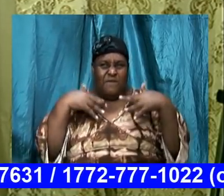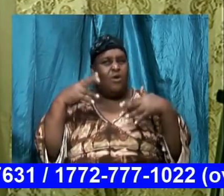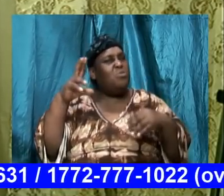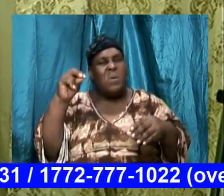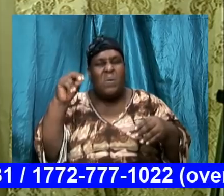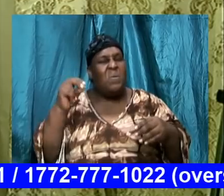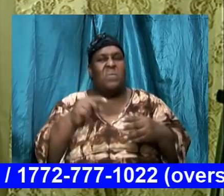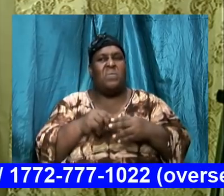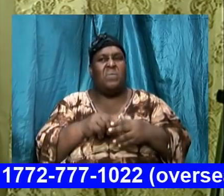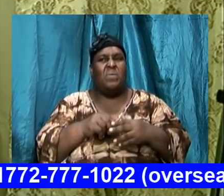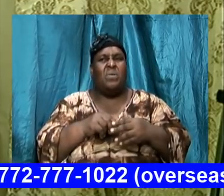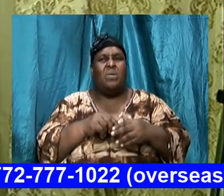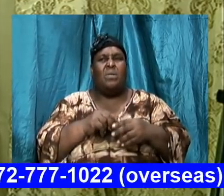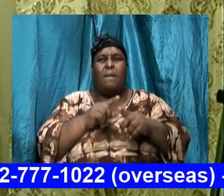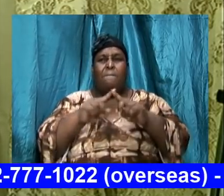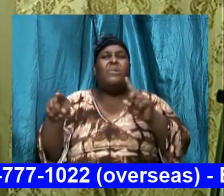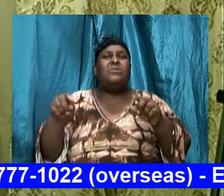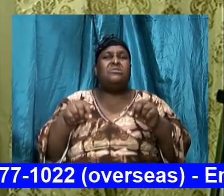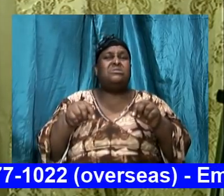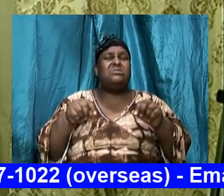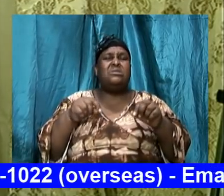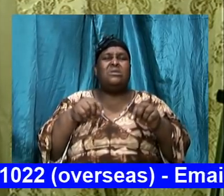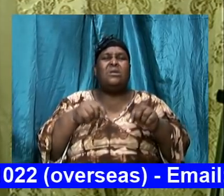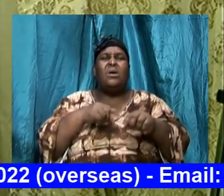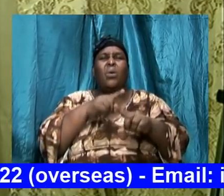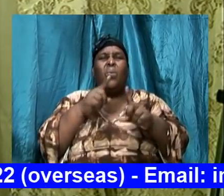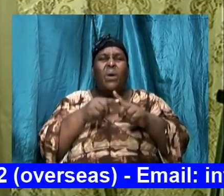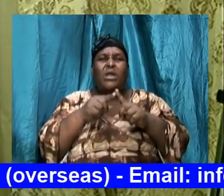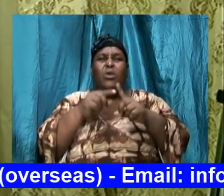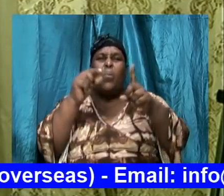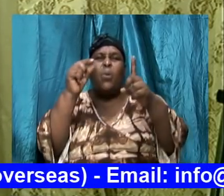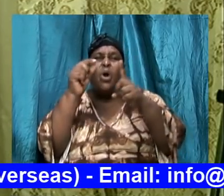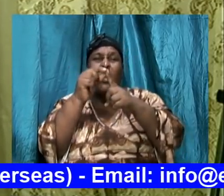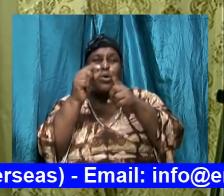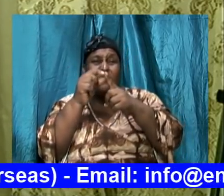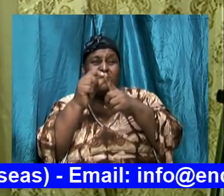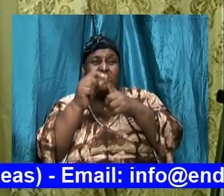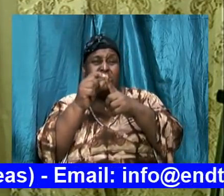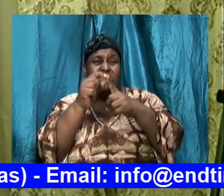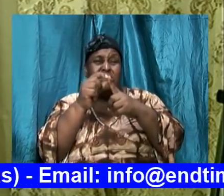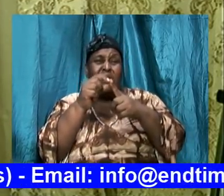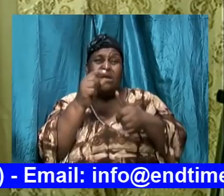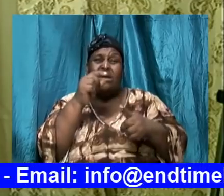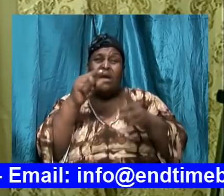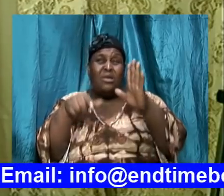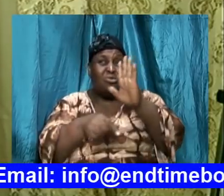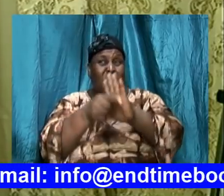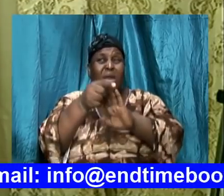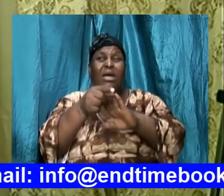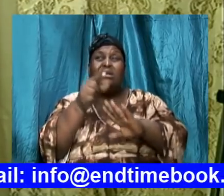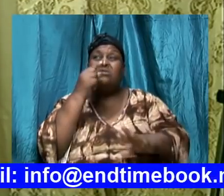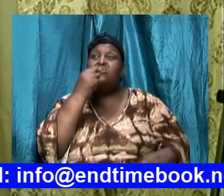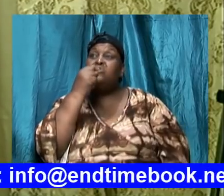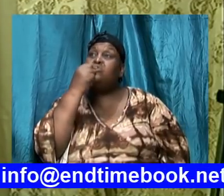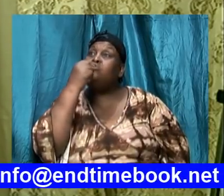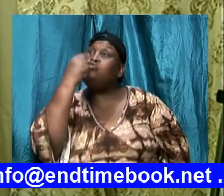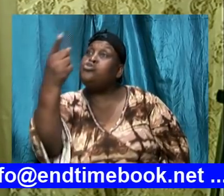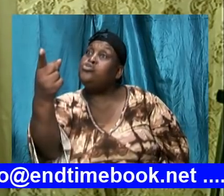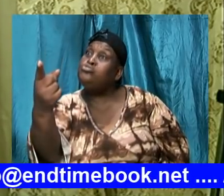at the scripture in verse 11 of 1 Samuel 17 we are seeing that the things that he said